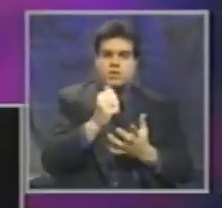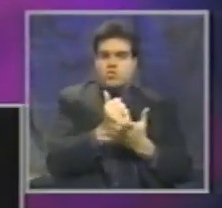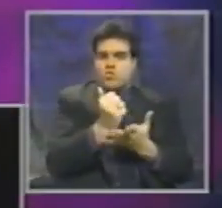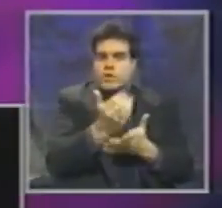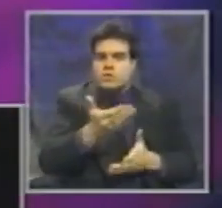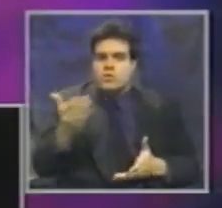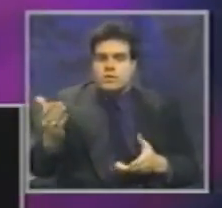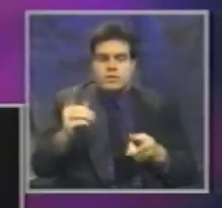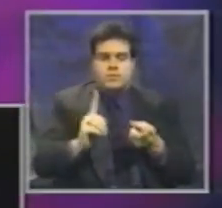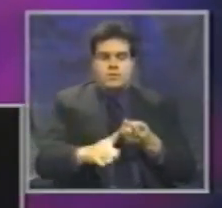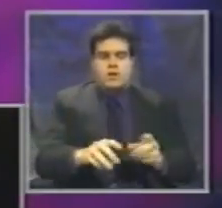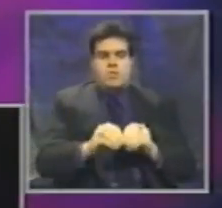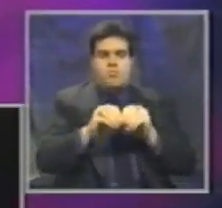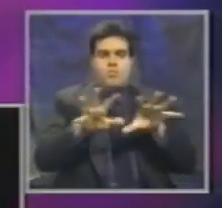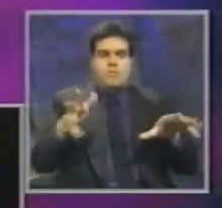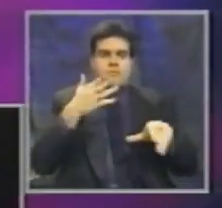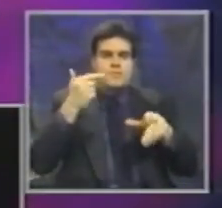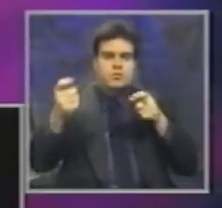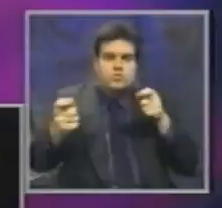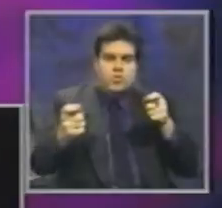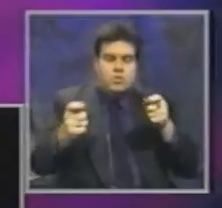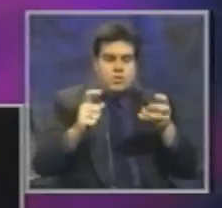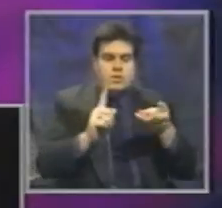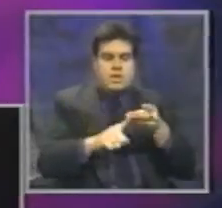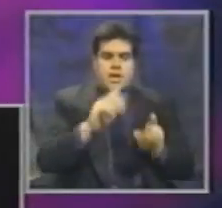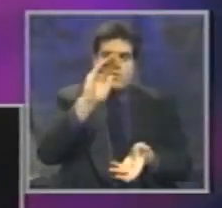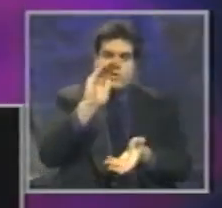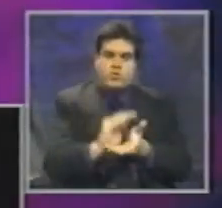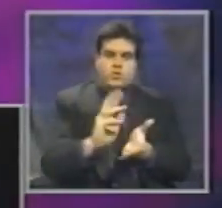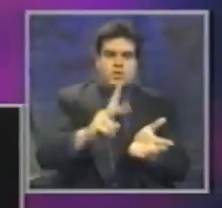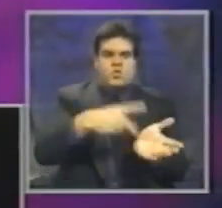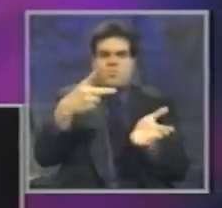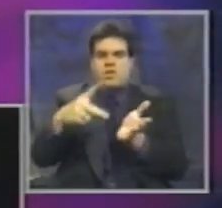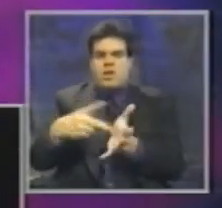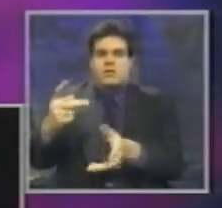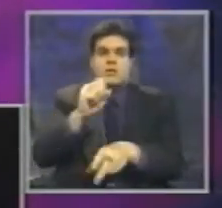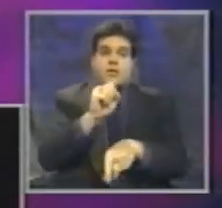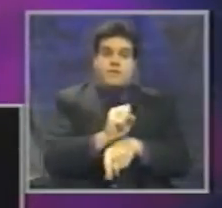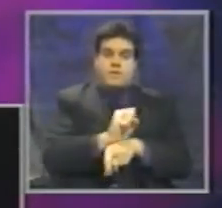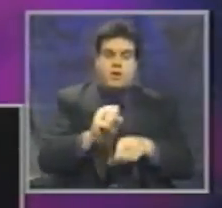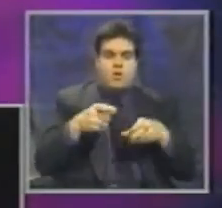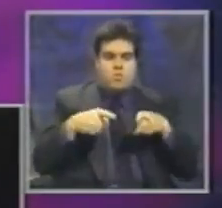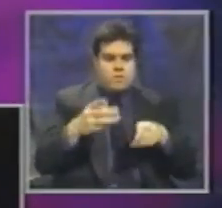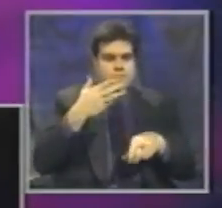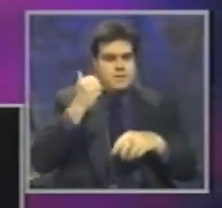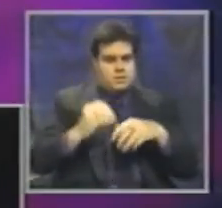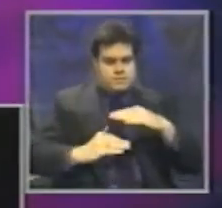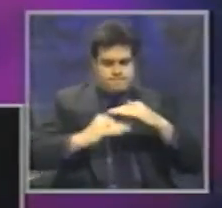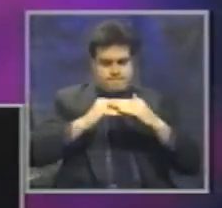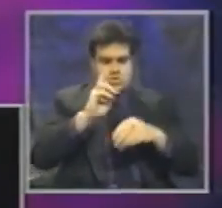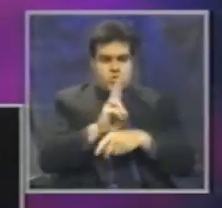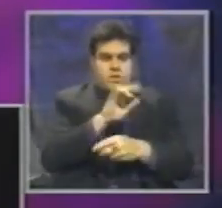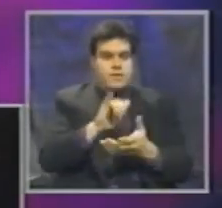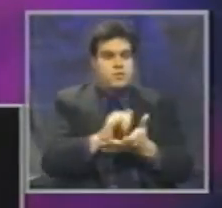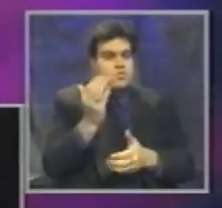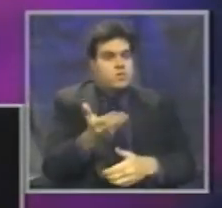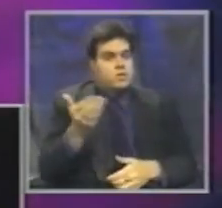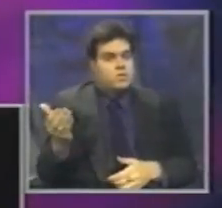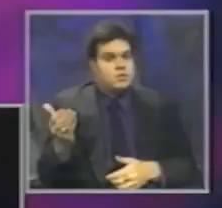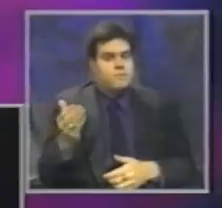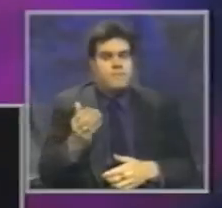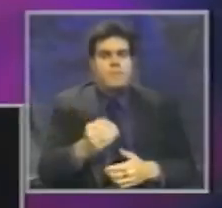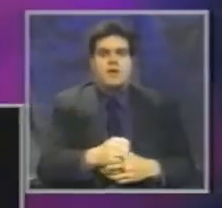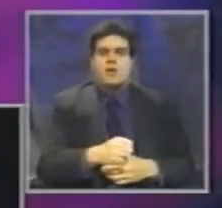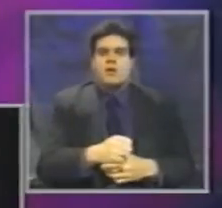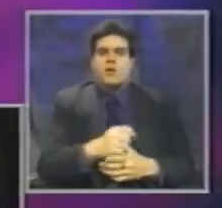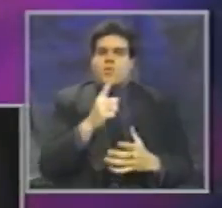broadens support for injury control, and reduces duplication of effort while maximizing resources. What